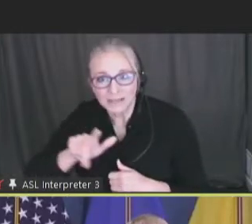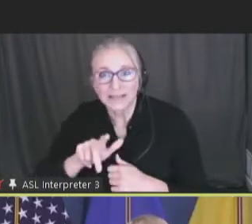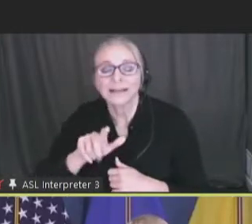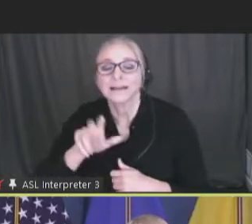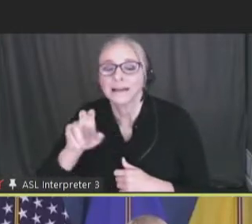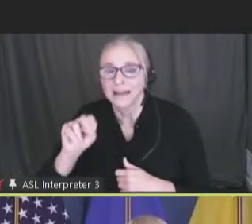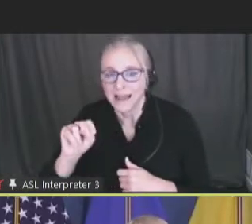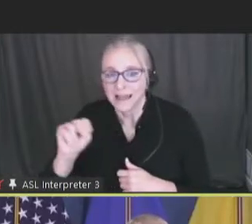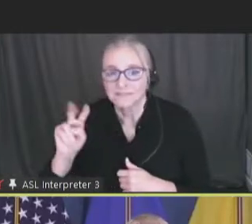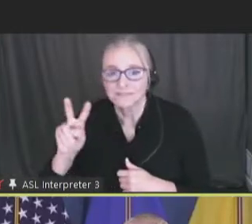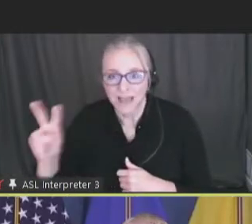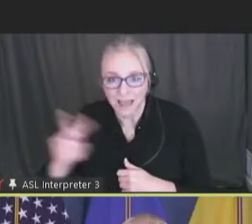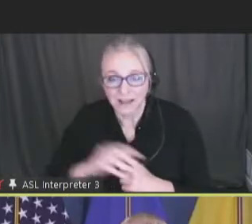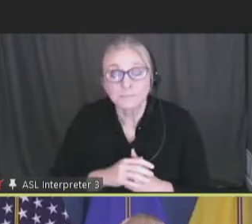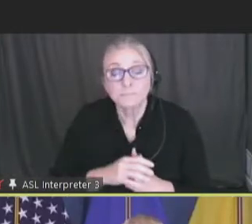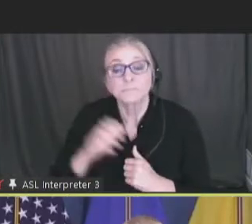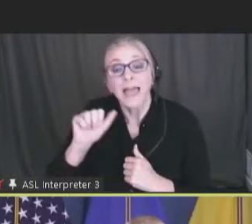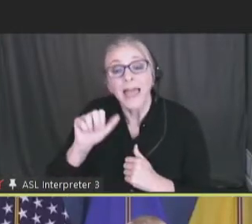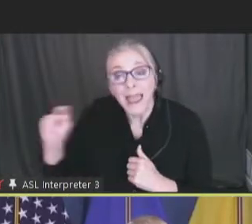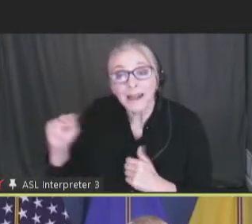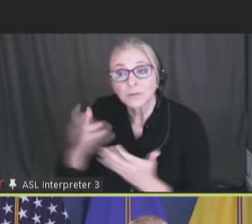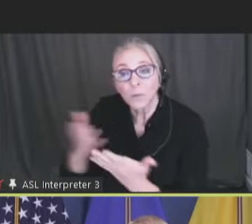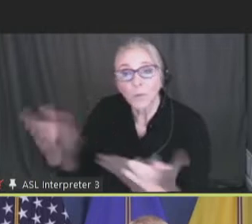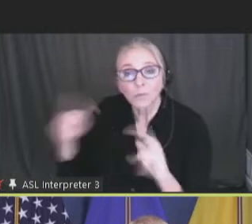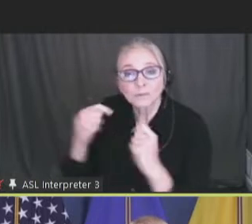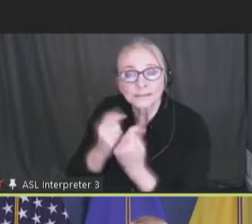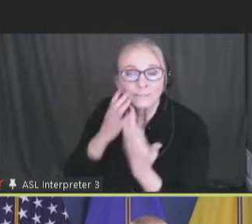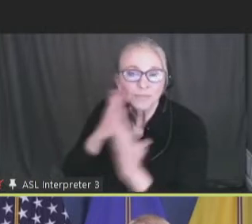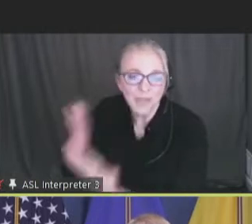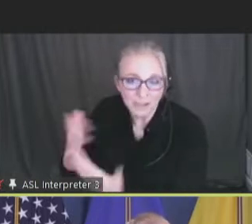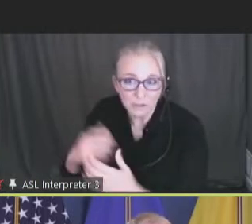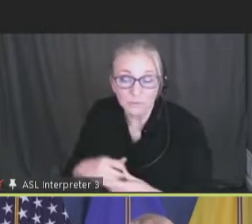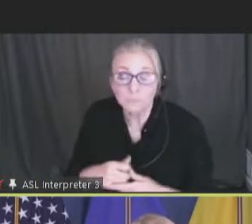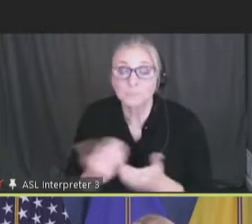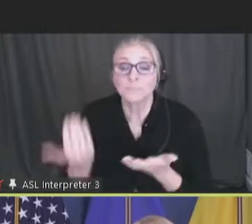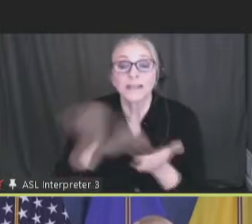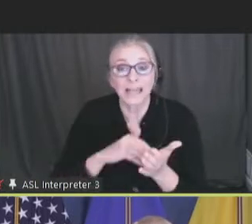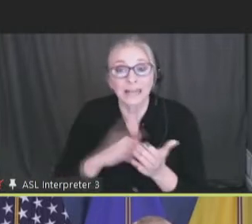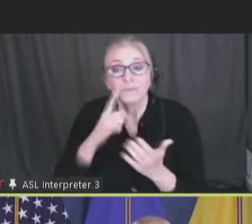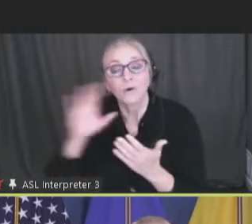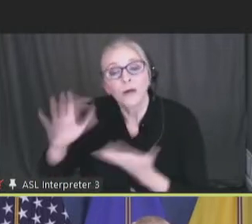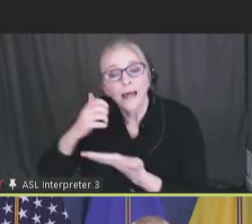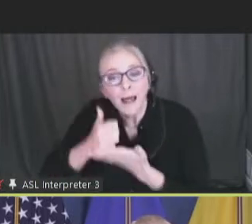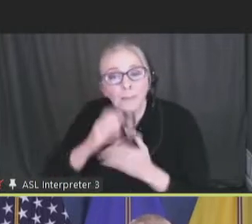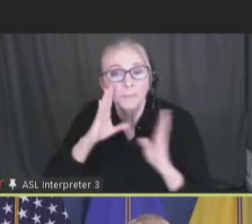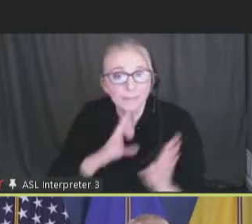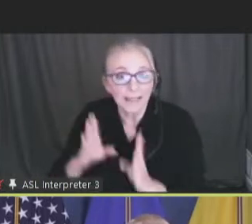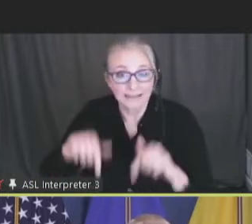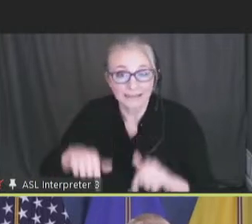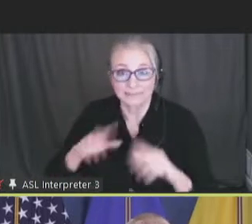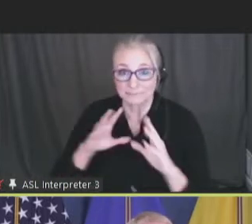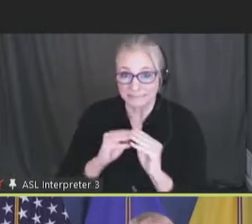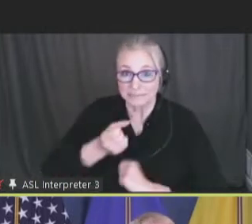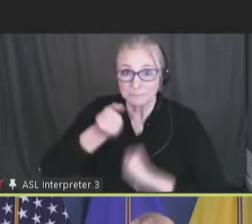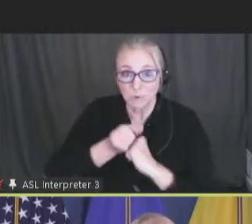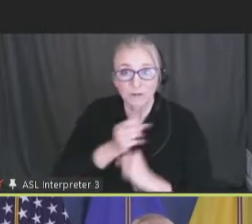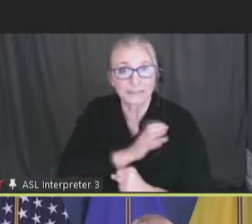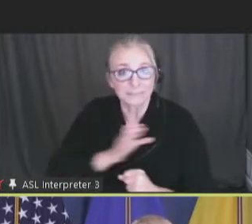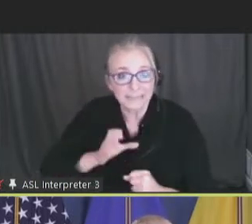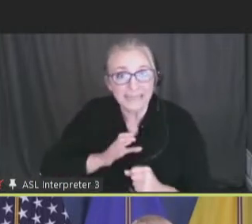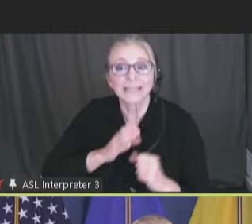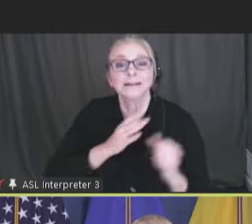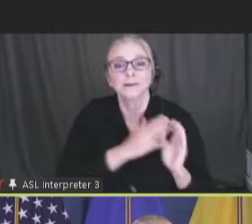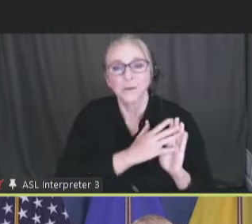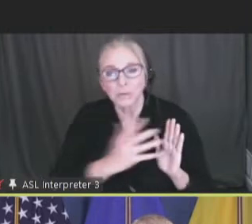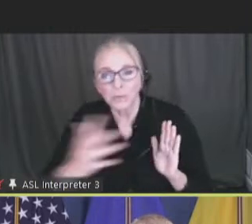I want to thank Ann and the whole NVAC team once again for their help in planning this meeting and supporting the committee throughout the